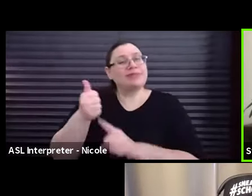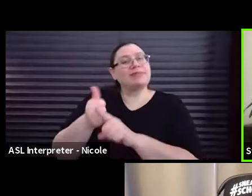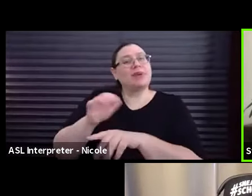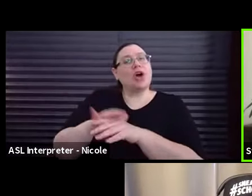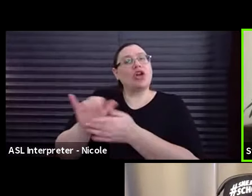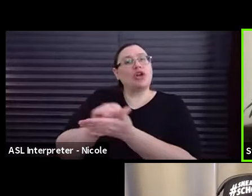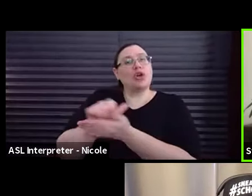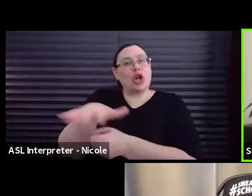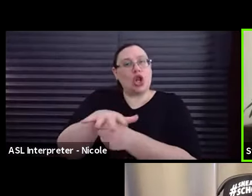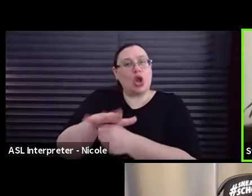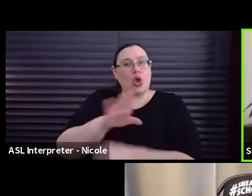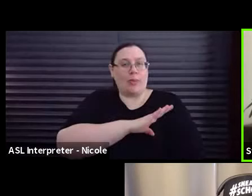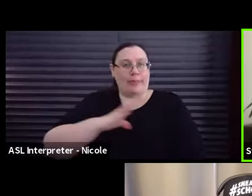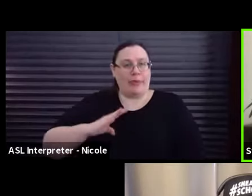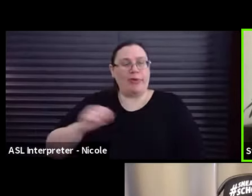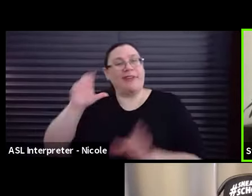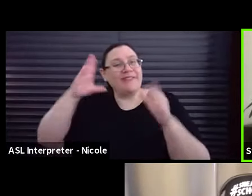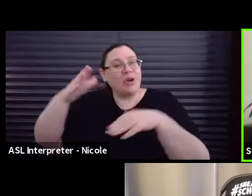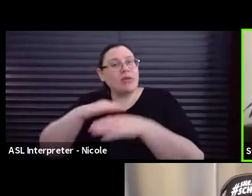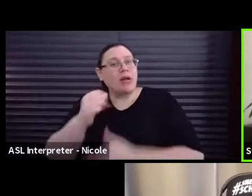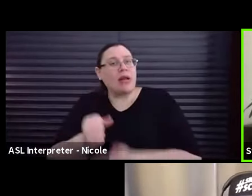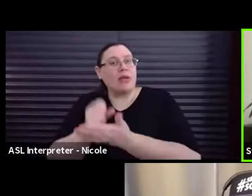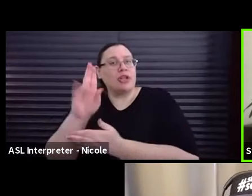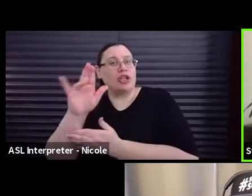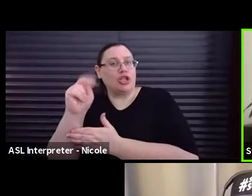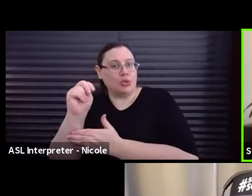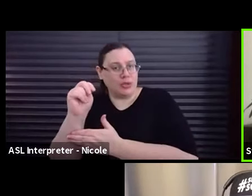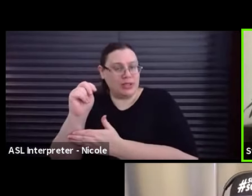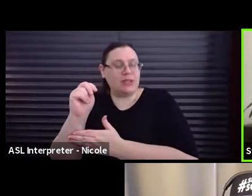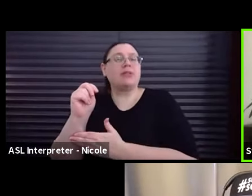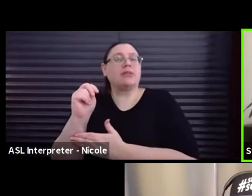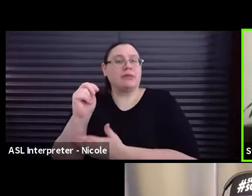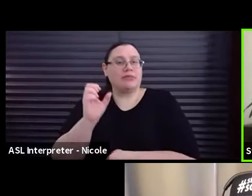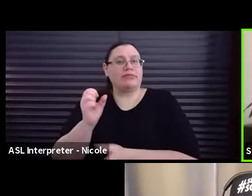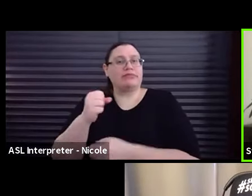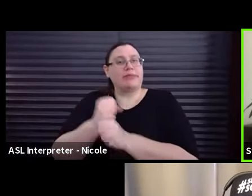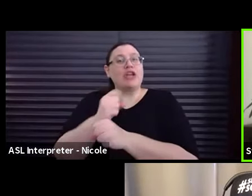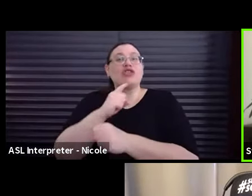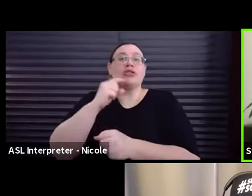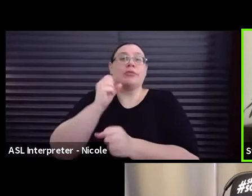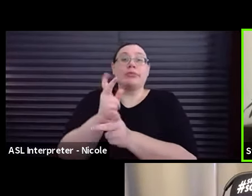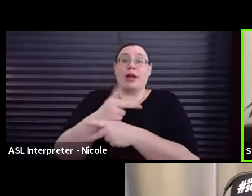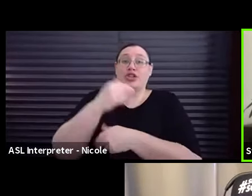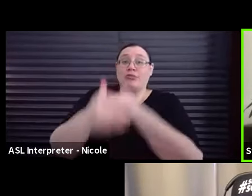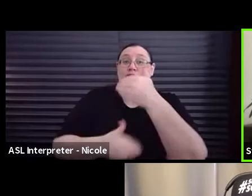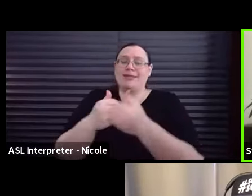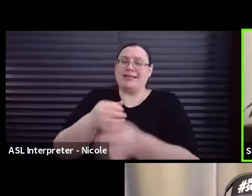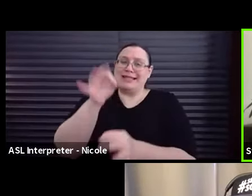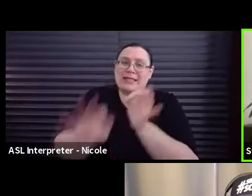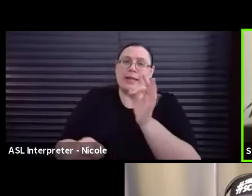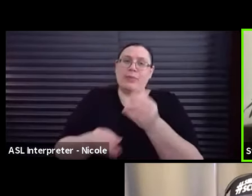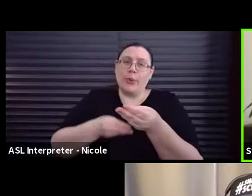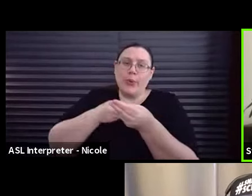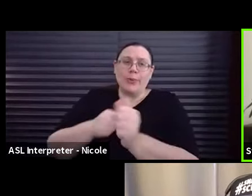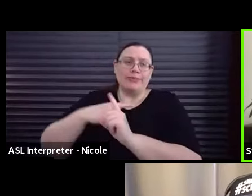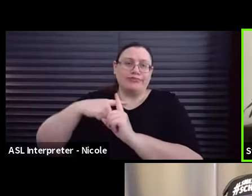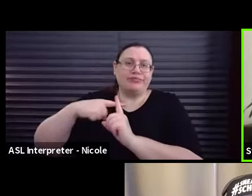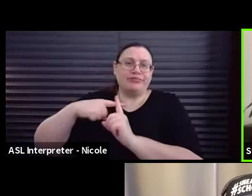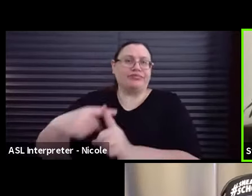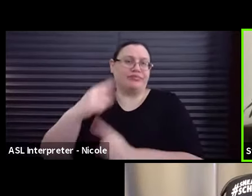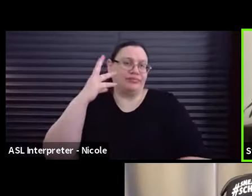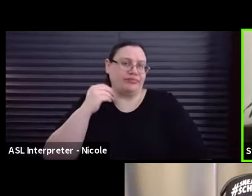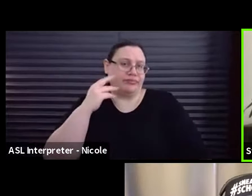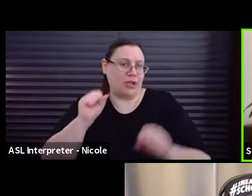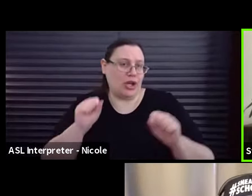Local Board. He is focused on helping the union make the producing process as simple and positive an experience as possible. His